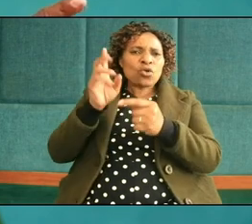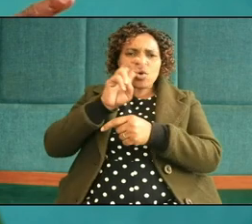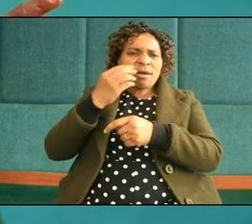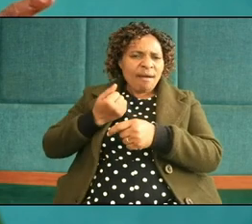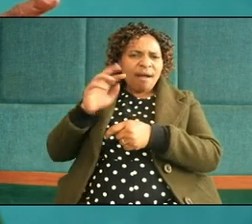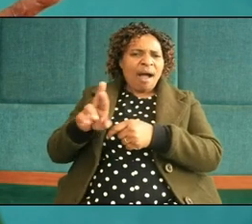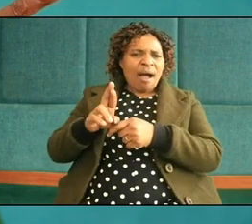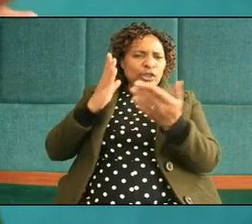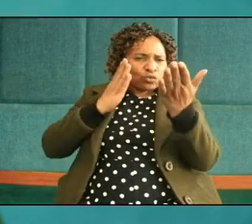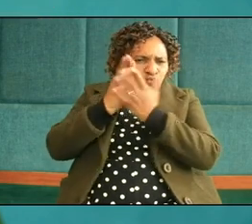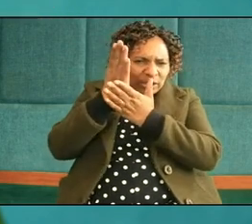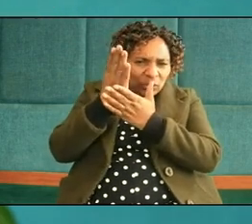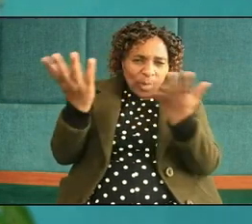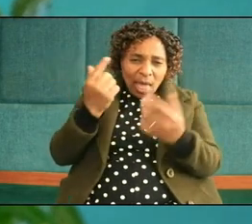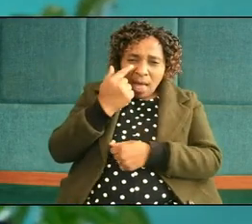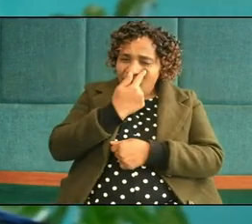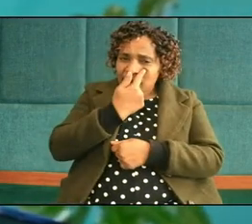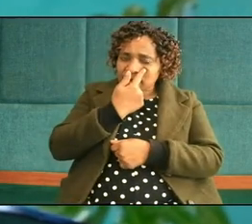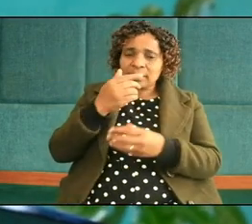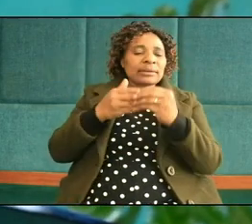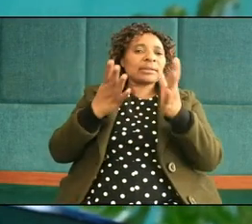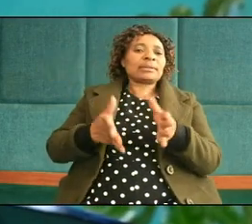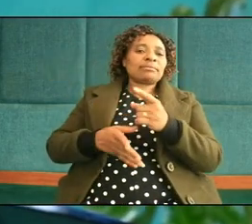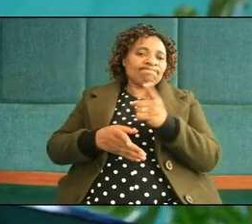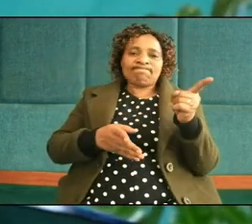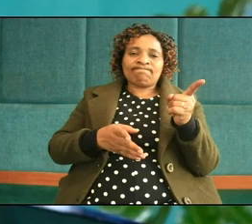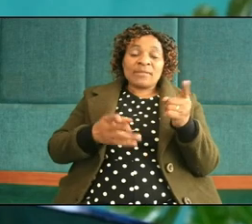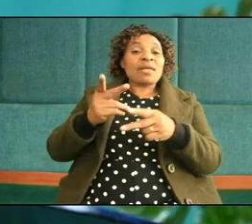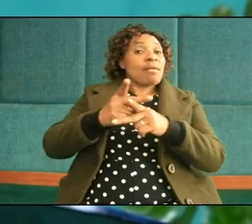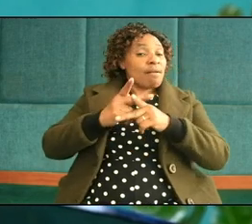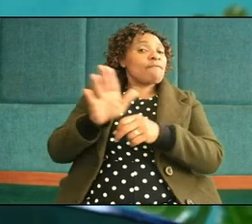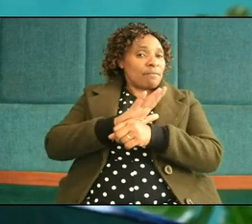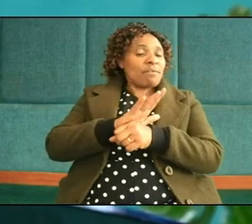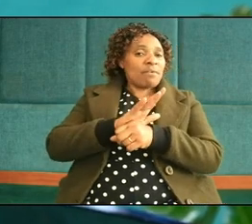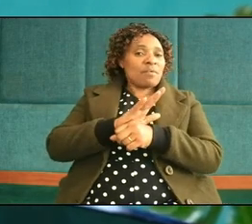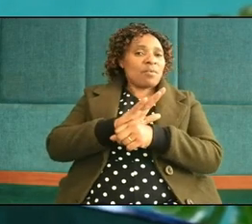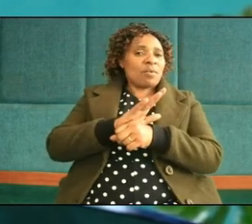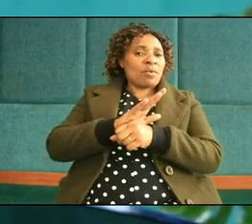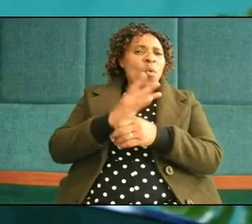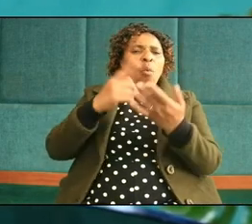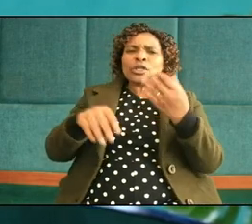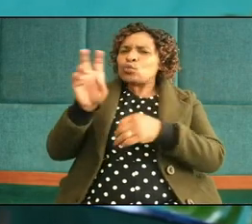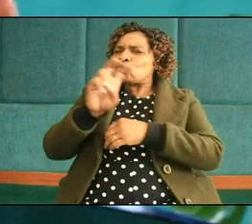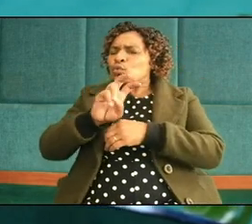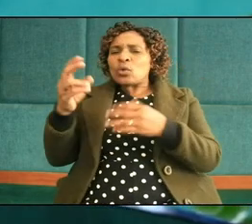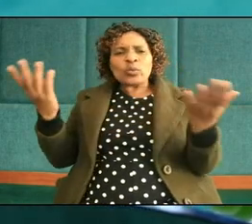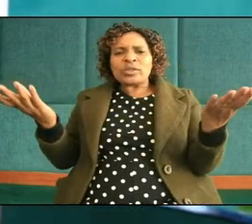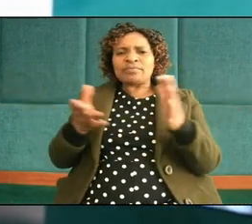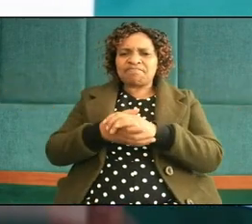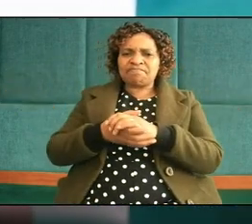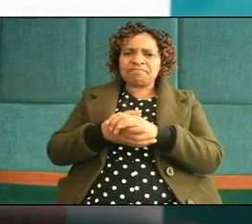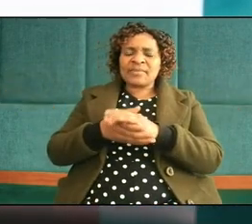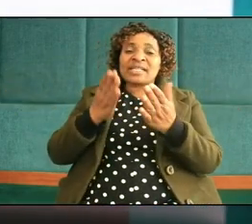in the eyes he does we need to be careful what are we looking sometimes